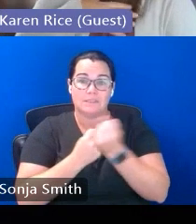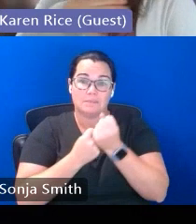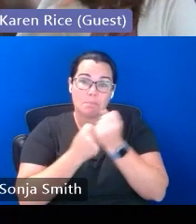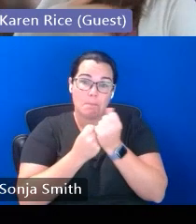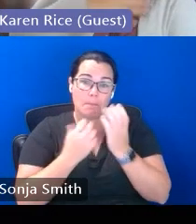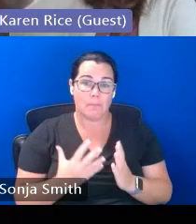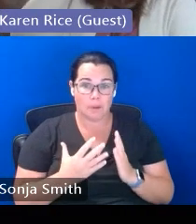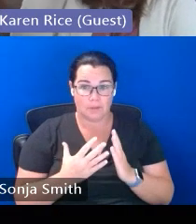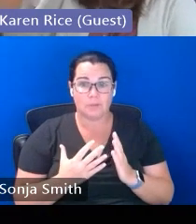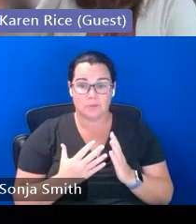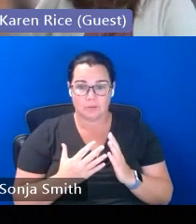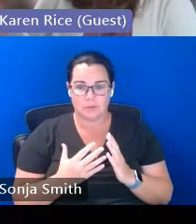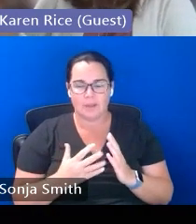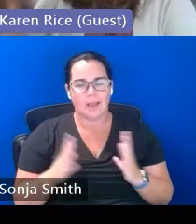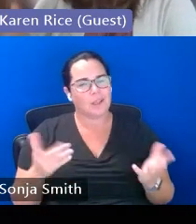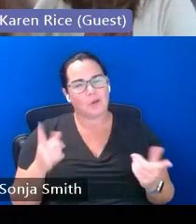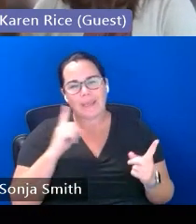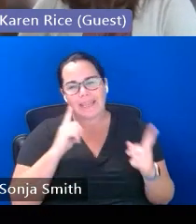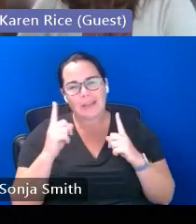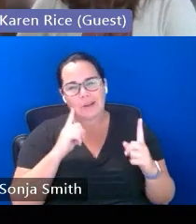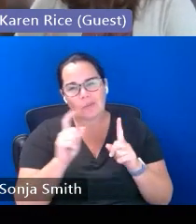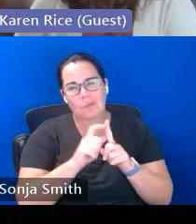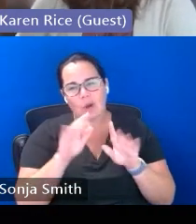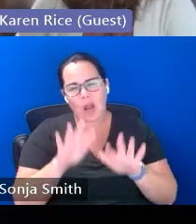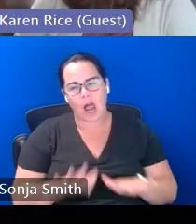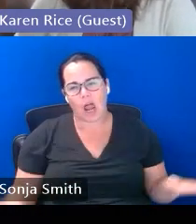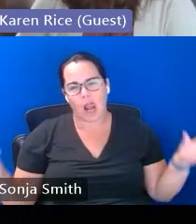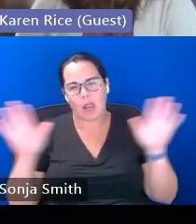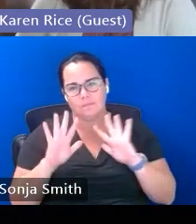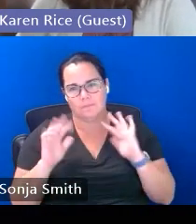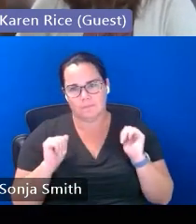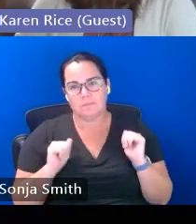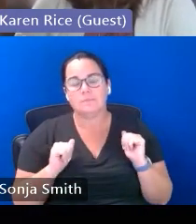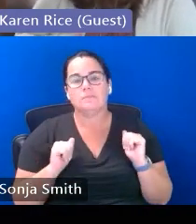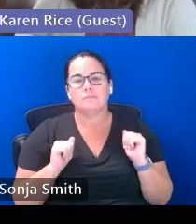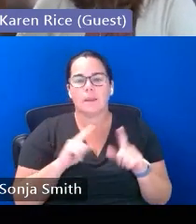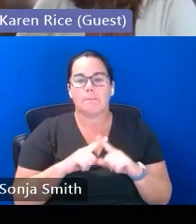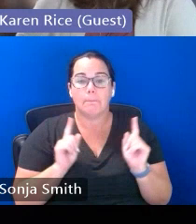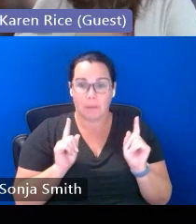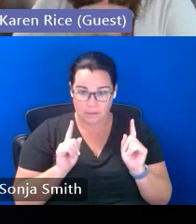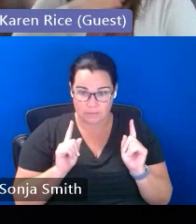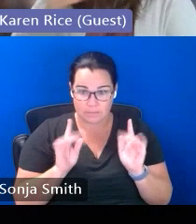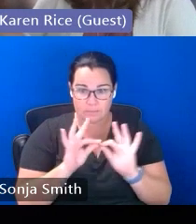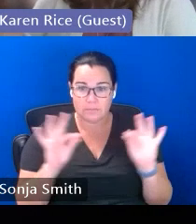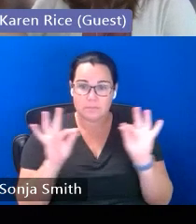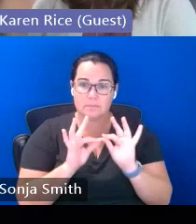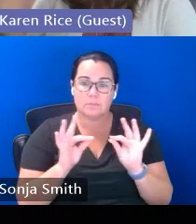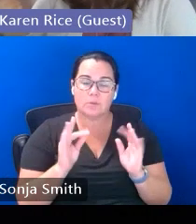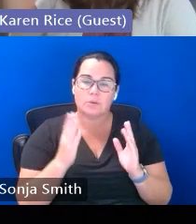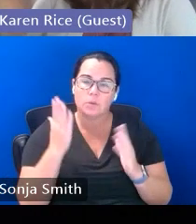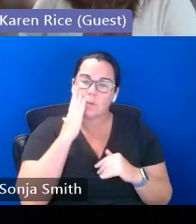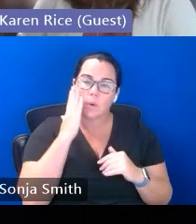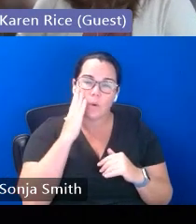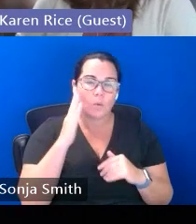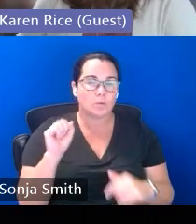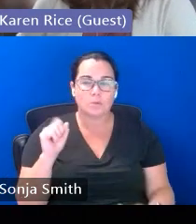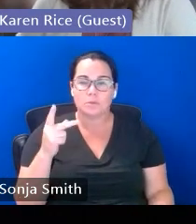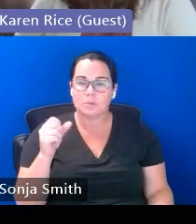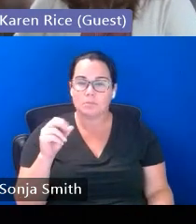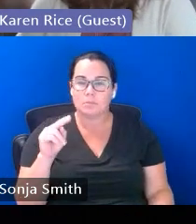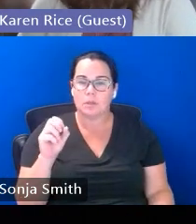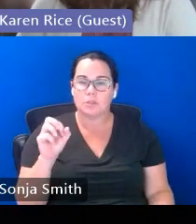this kind of the media it's it's all over the place but it's really important to know that sponsors don't have any kind of legal